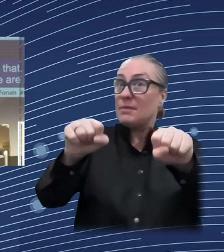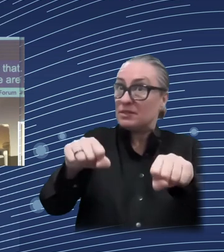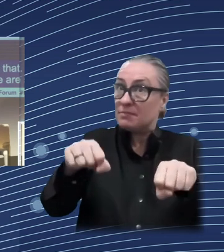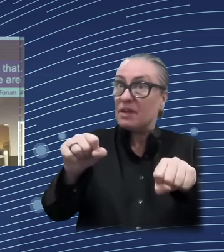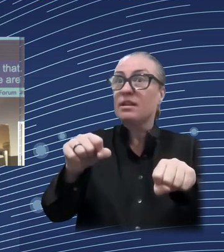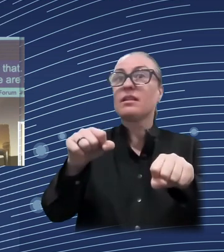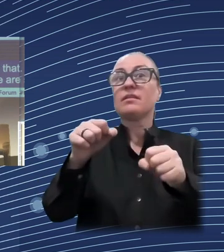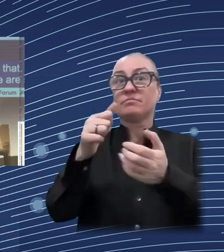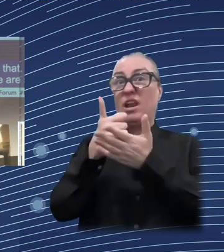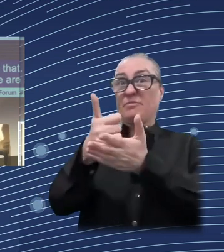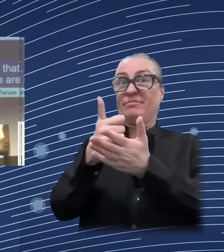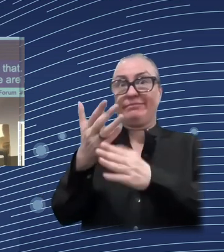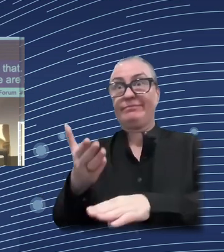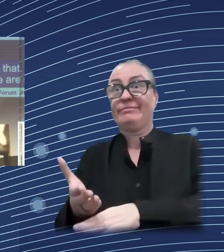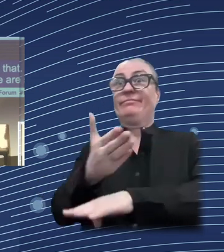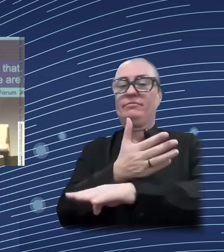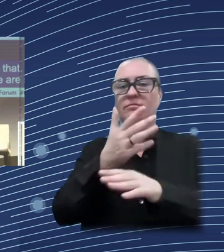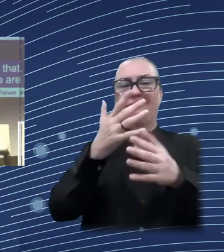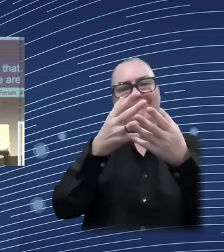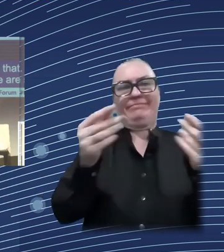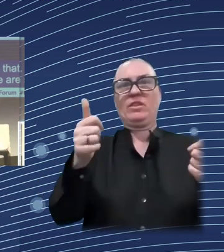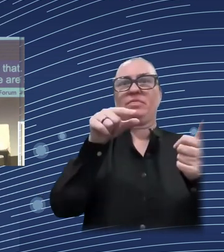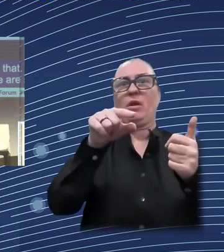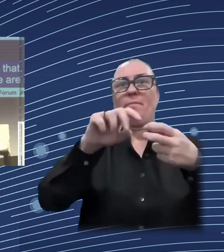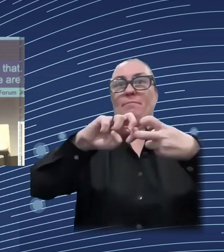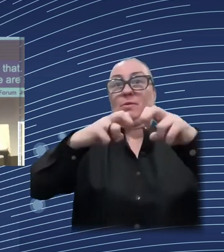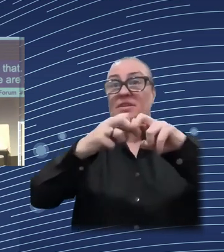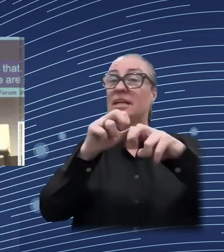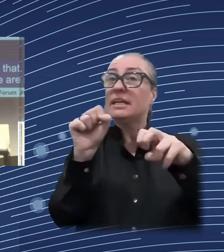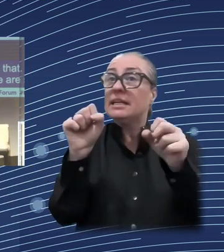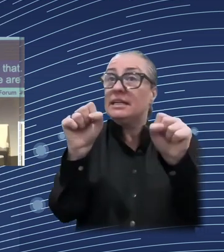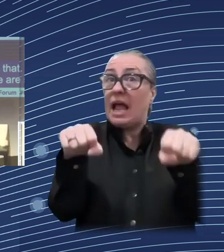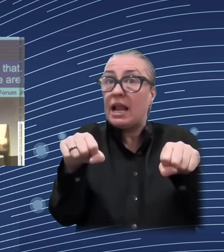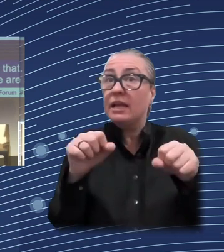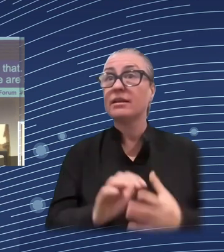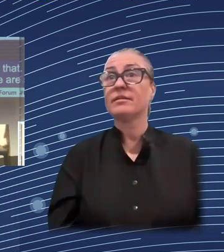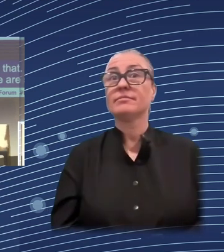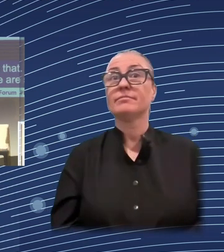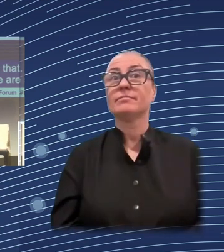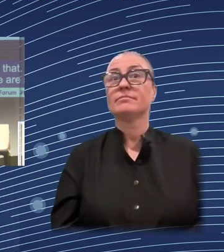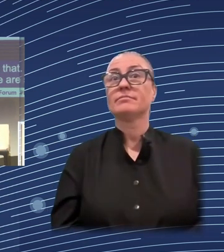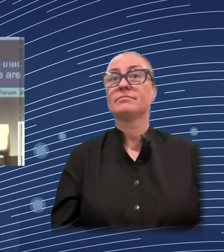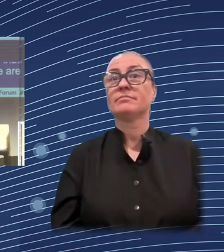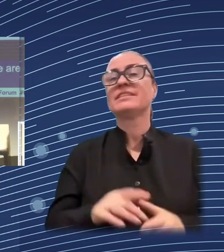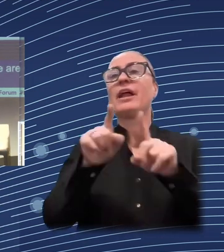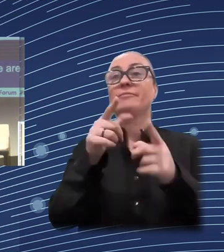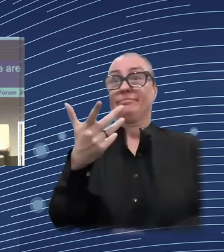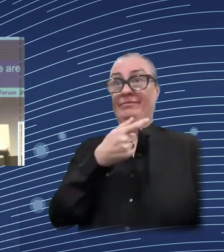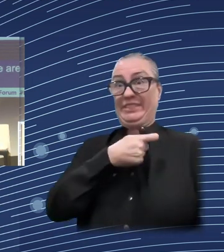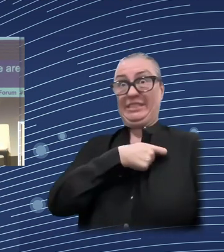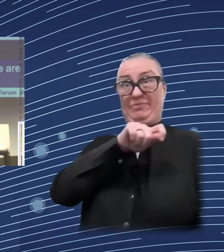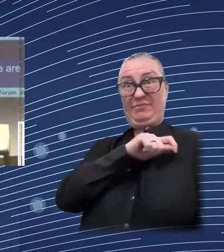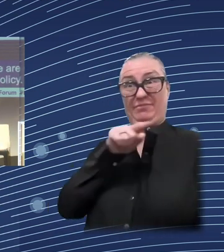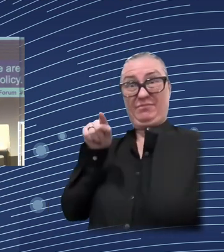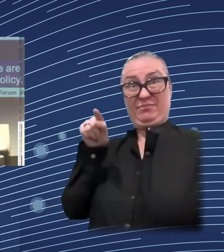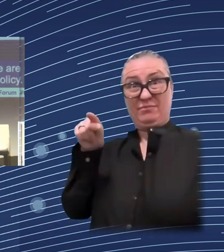in order to increase the take-up of policy. So there is a recent study by Van Gestelen and others published this year